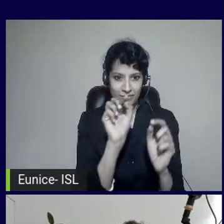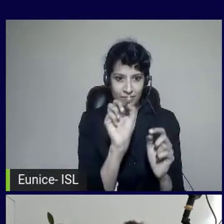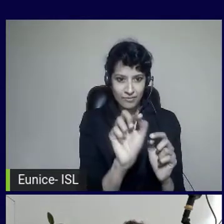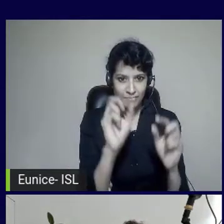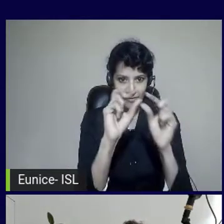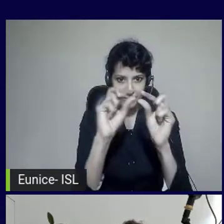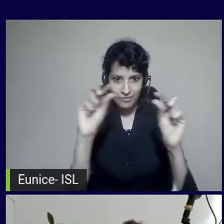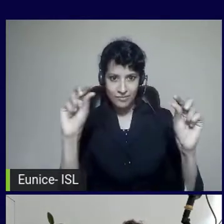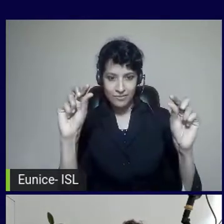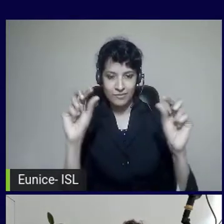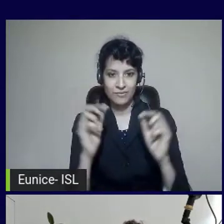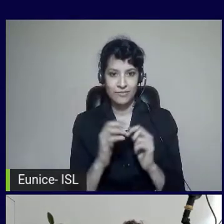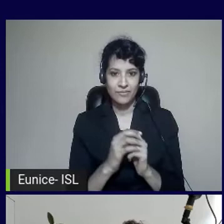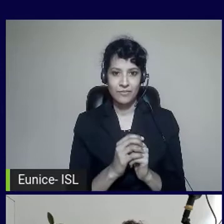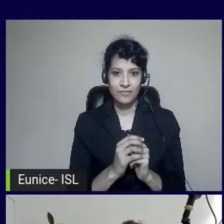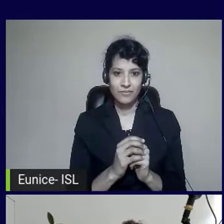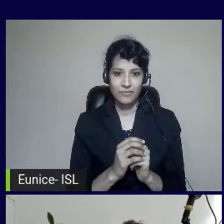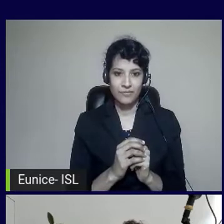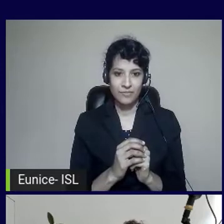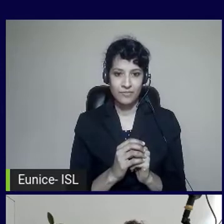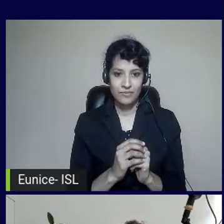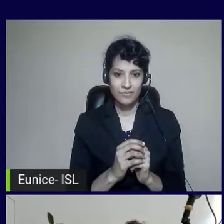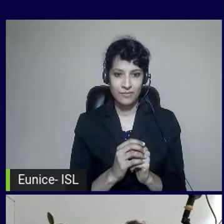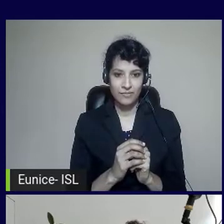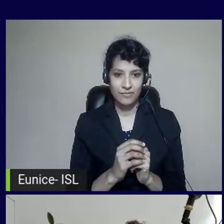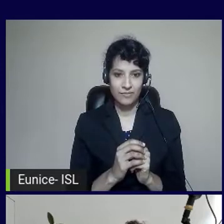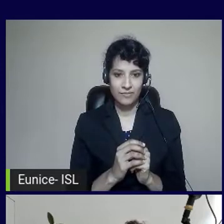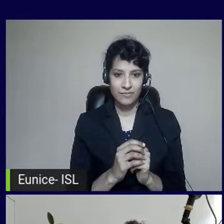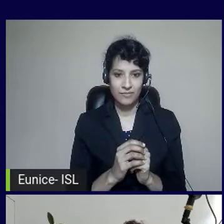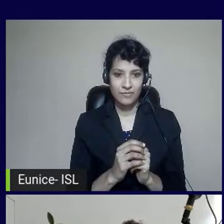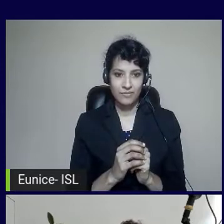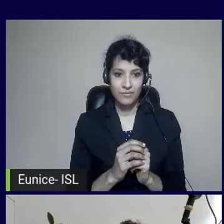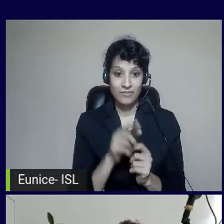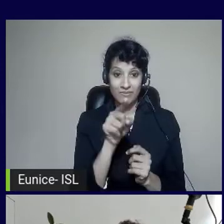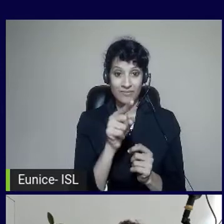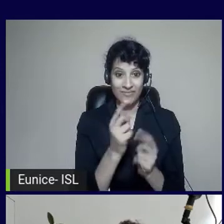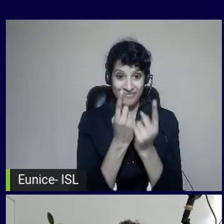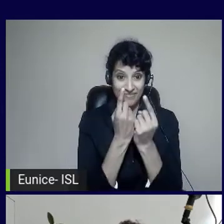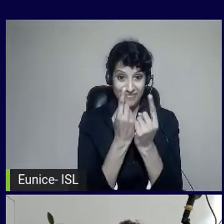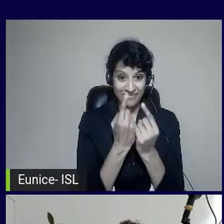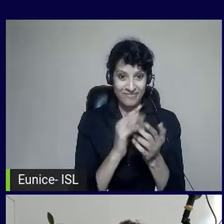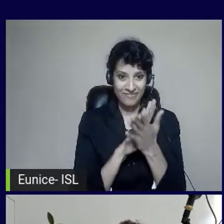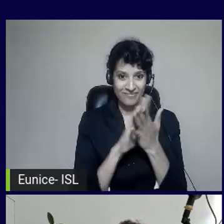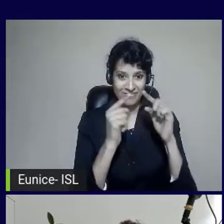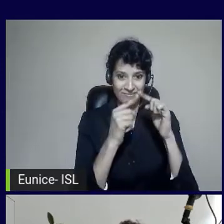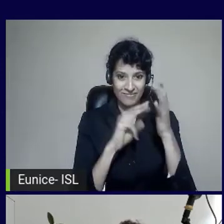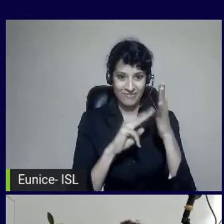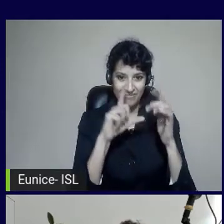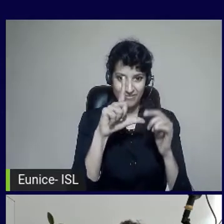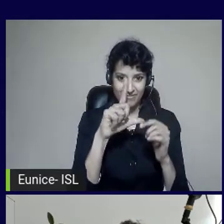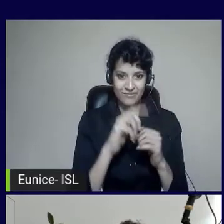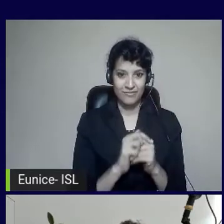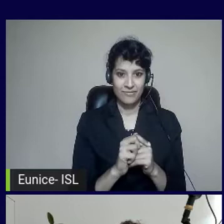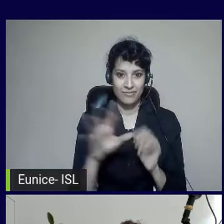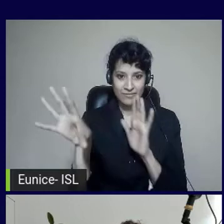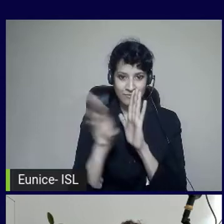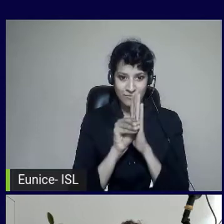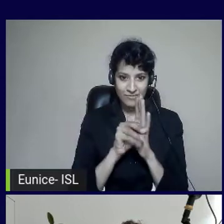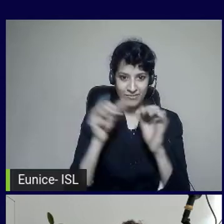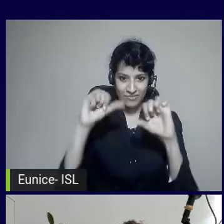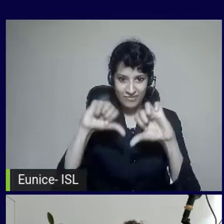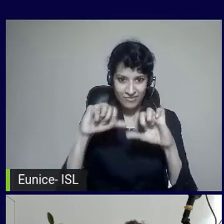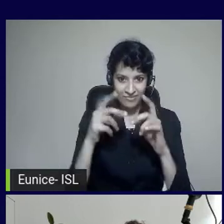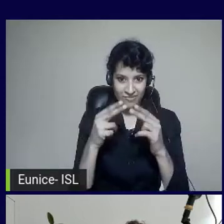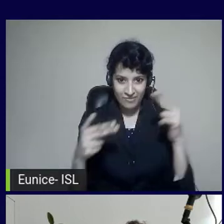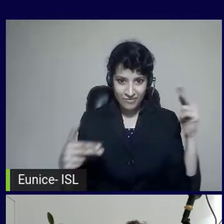The description. Where it is. I can inspect the HTML. I can copy the failure details. And it gives me on how to fix it.